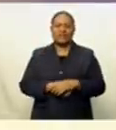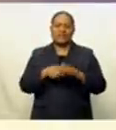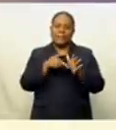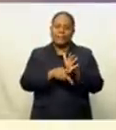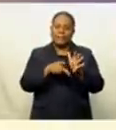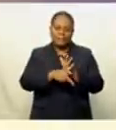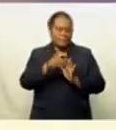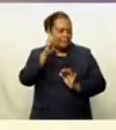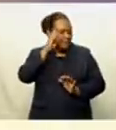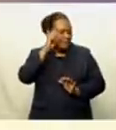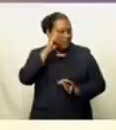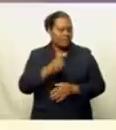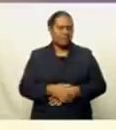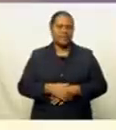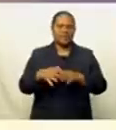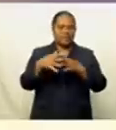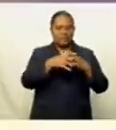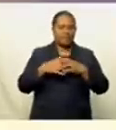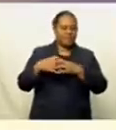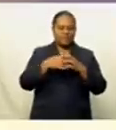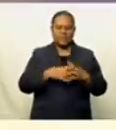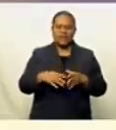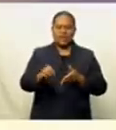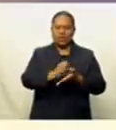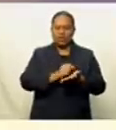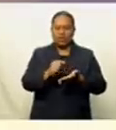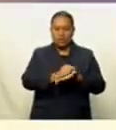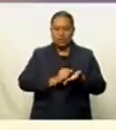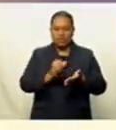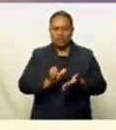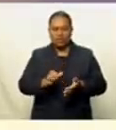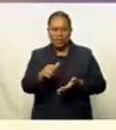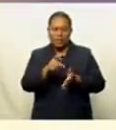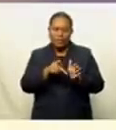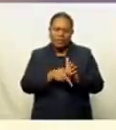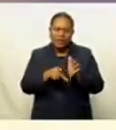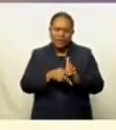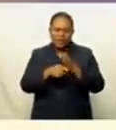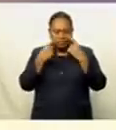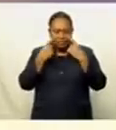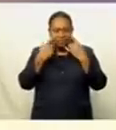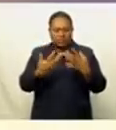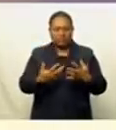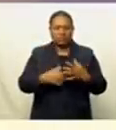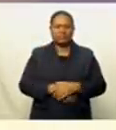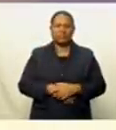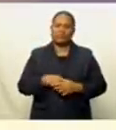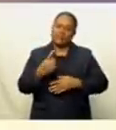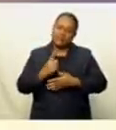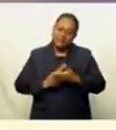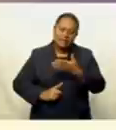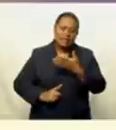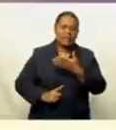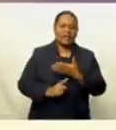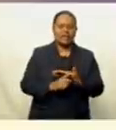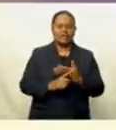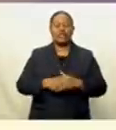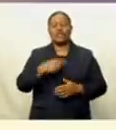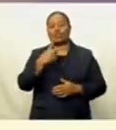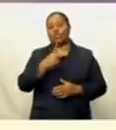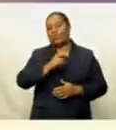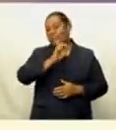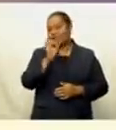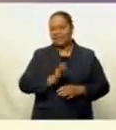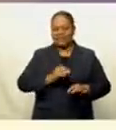than expected. U.S. prices surged in April, with a measure of underlying inflation blowing past the Federal Reserve's 2 percent